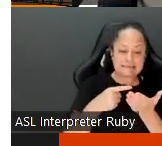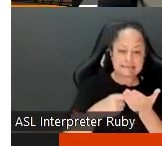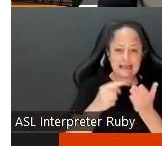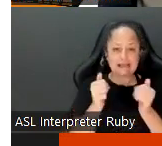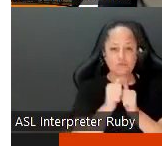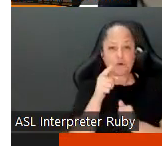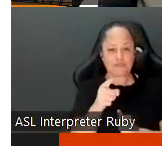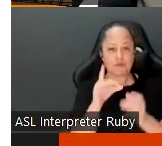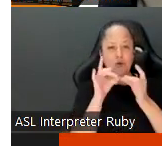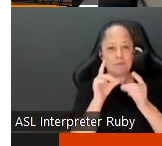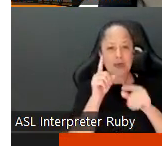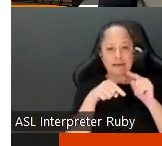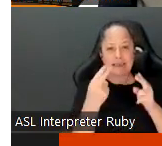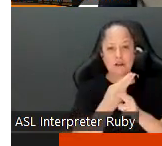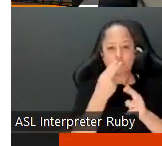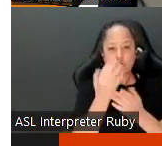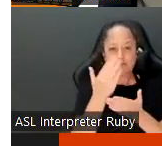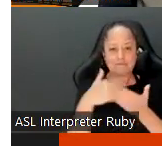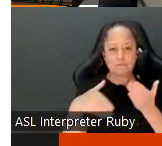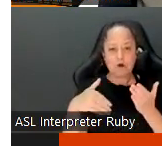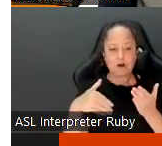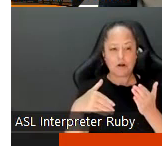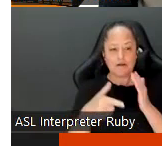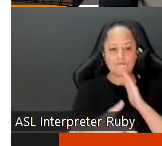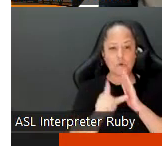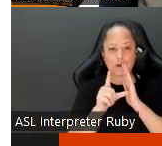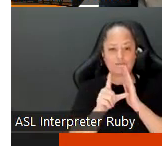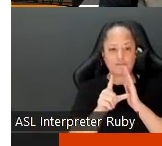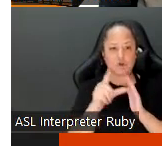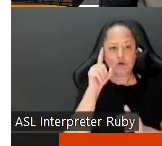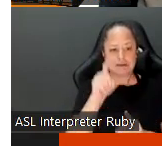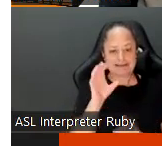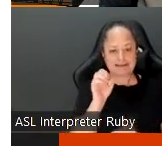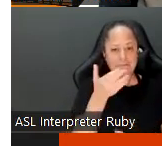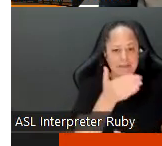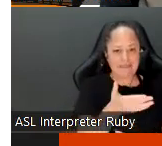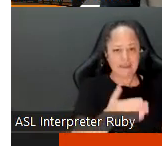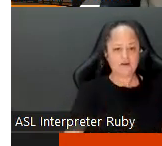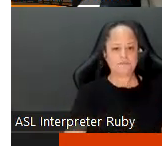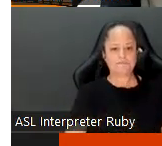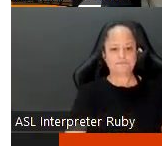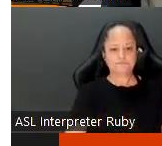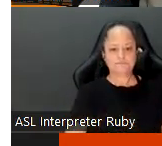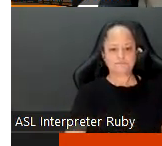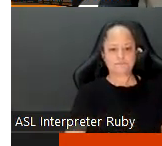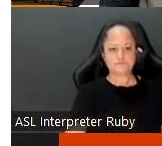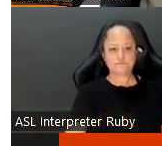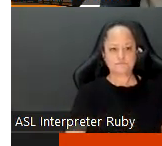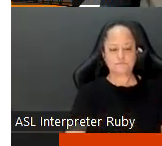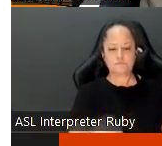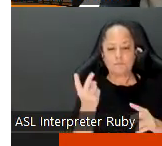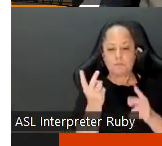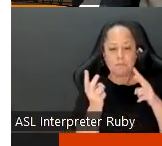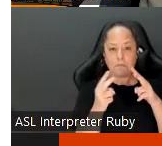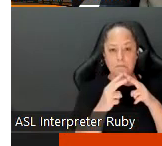you about it but they cannot use it as part of the review it just needs to be there essentially both of those need to